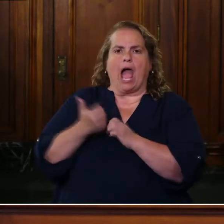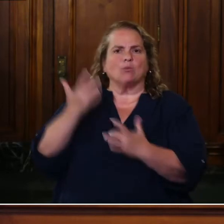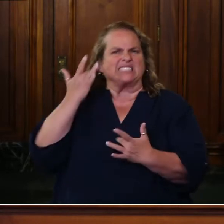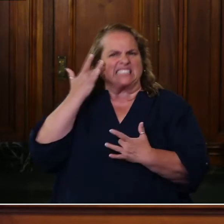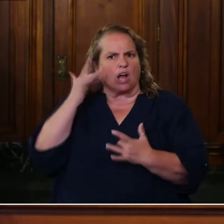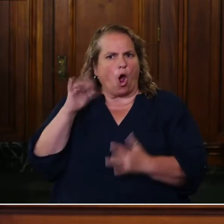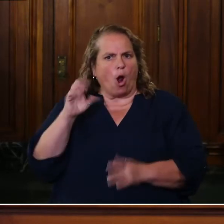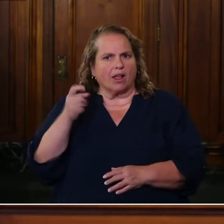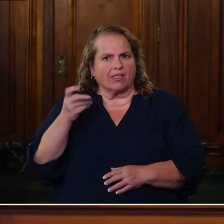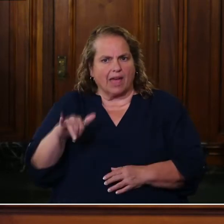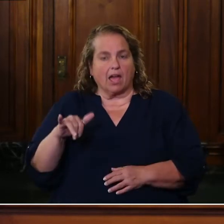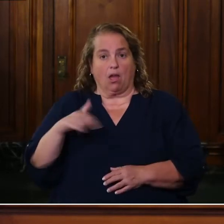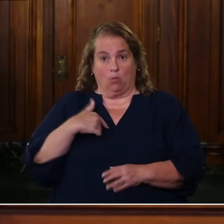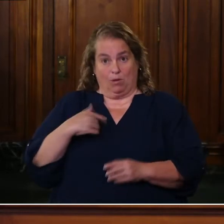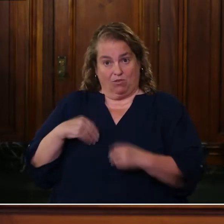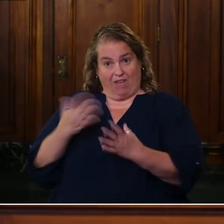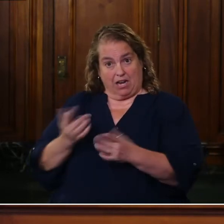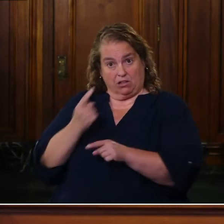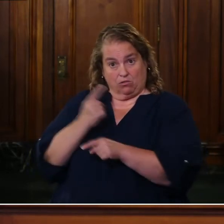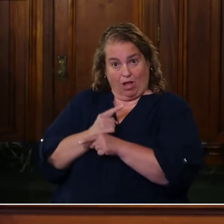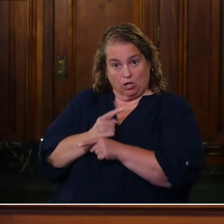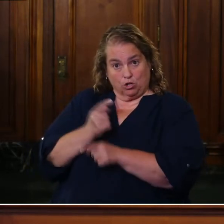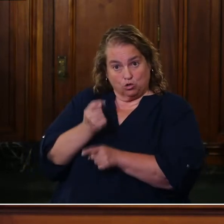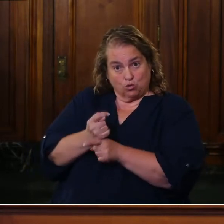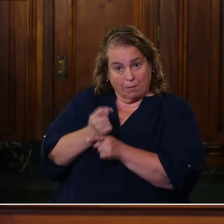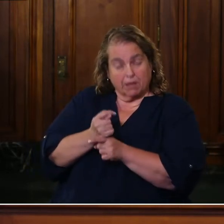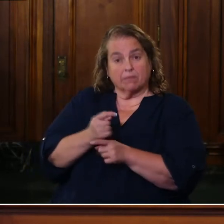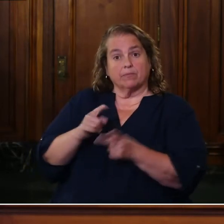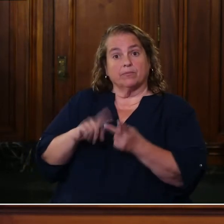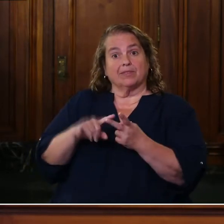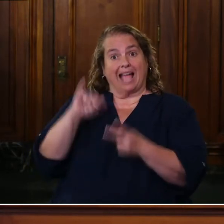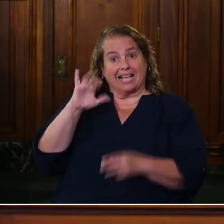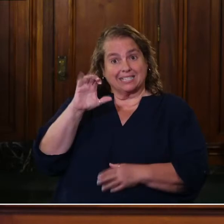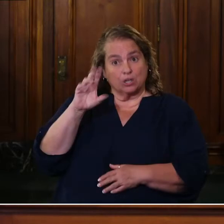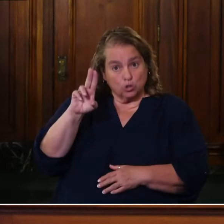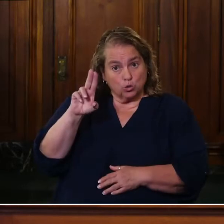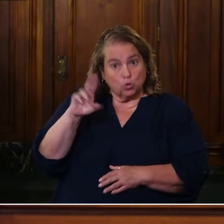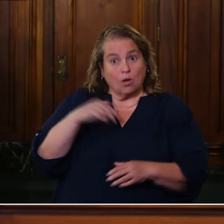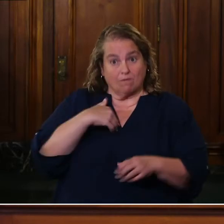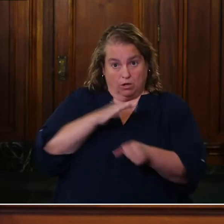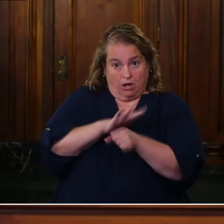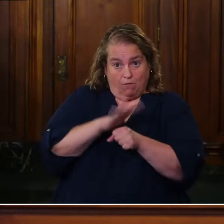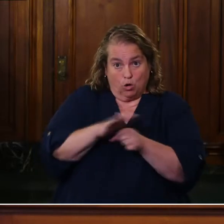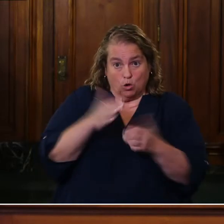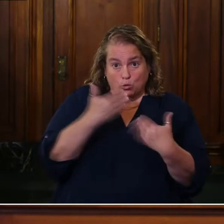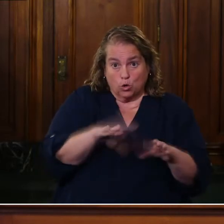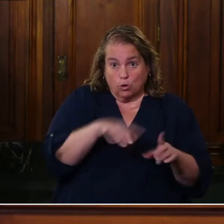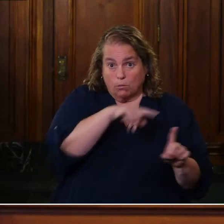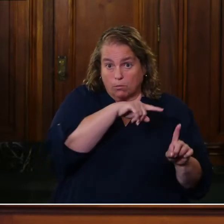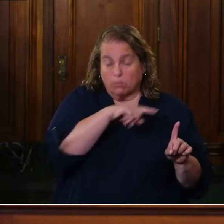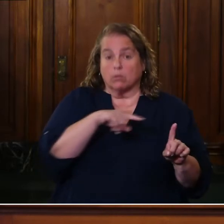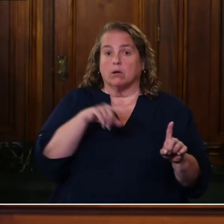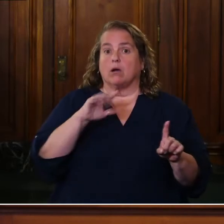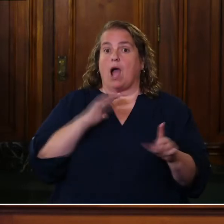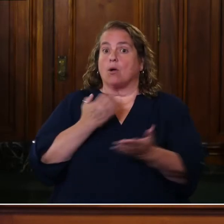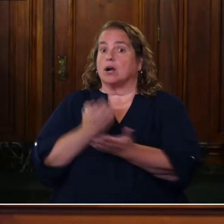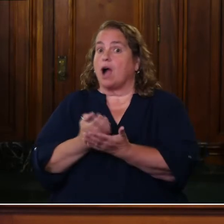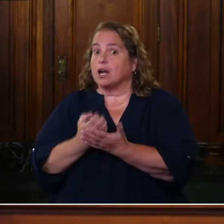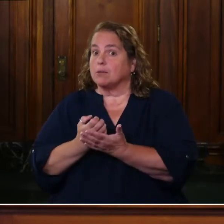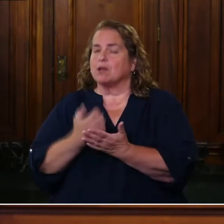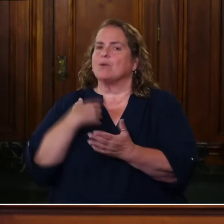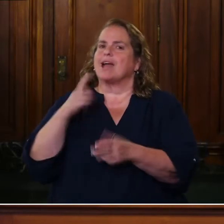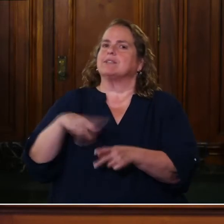providing them the treatment? Do we have the ICU capacity? You know, we're at that point where we've got to restart our economy, which means we got to take care of people.